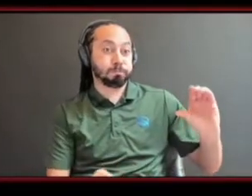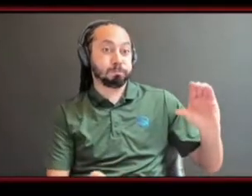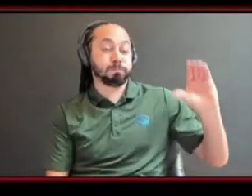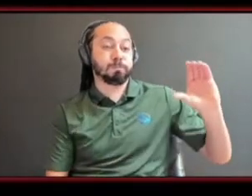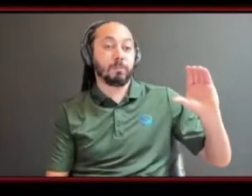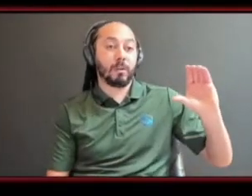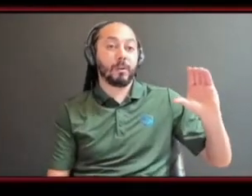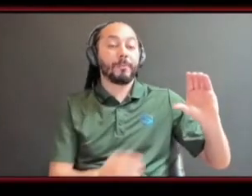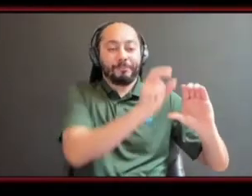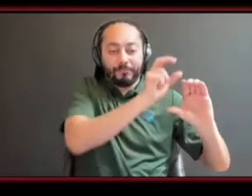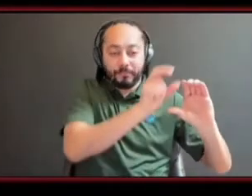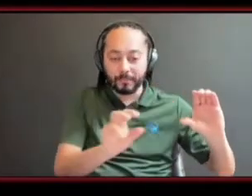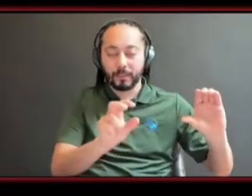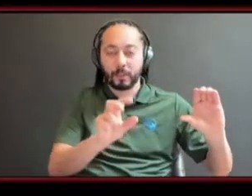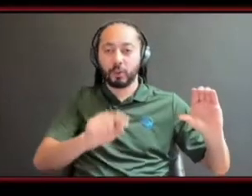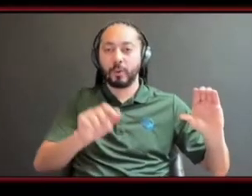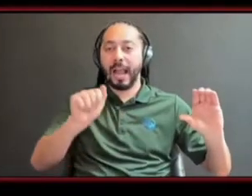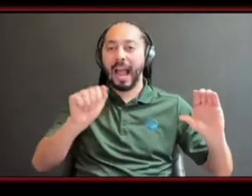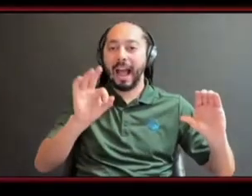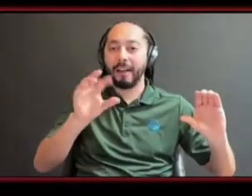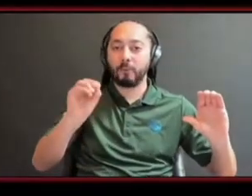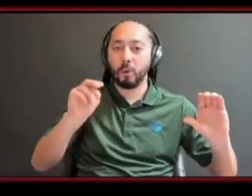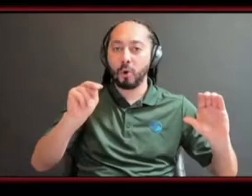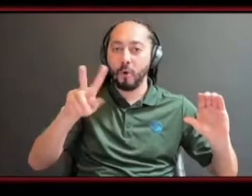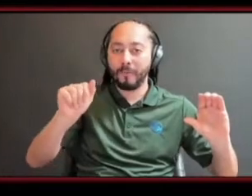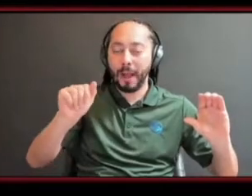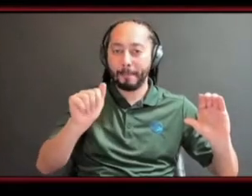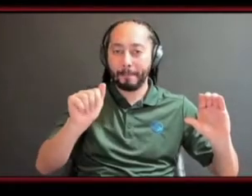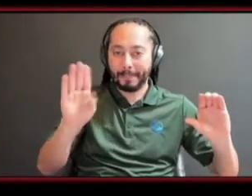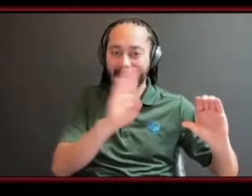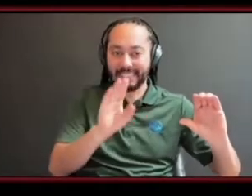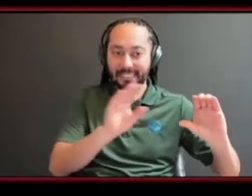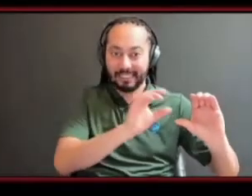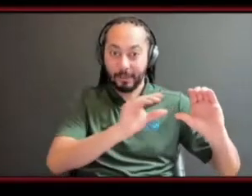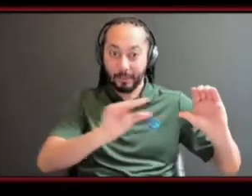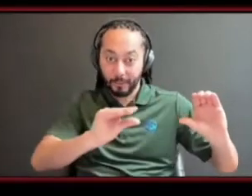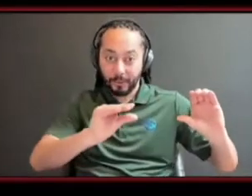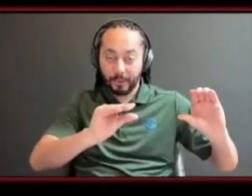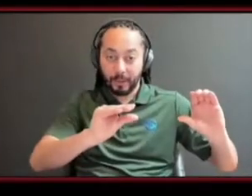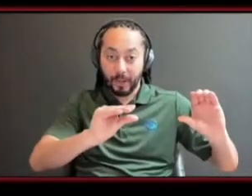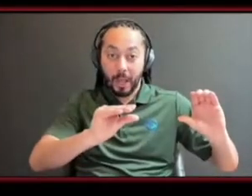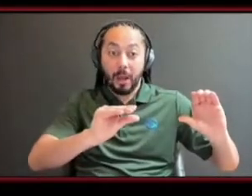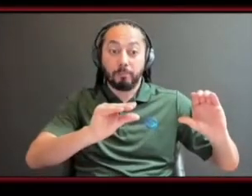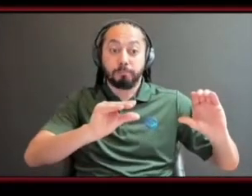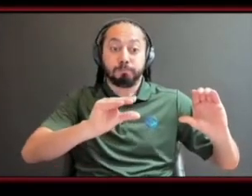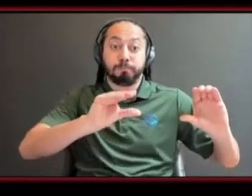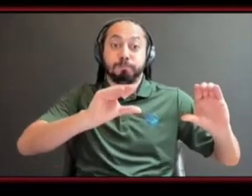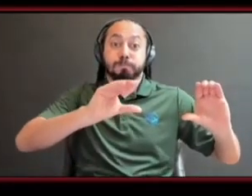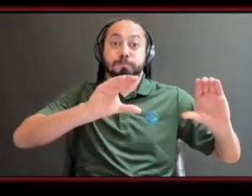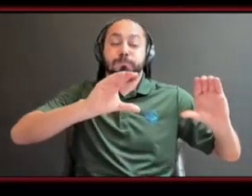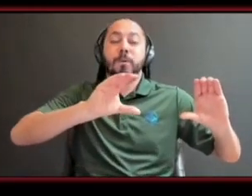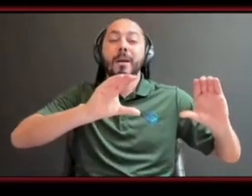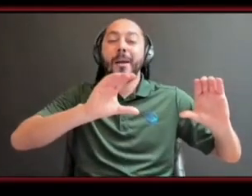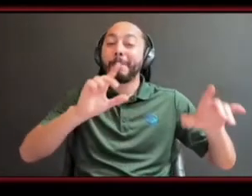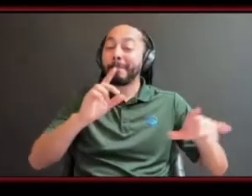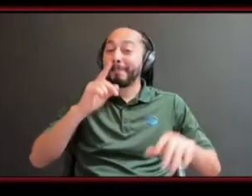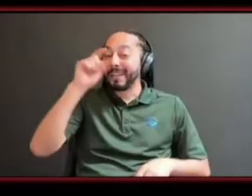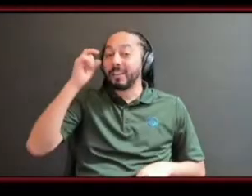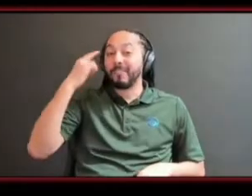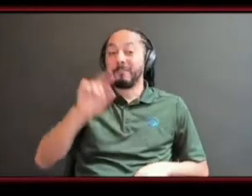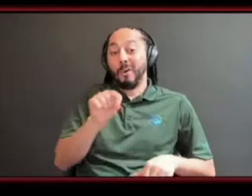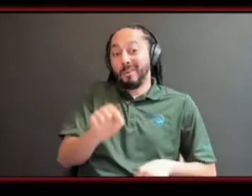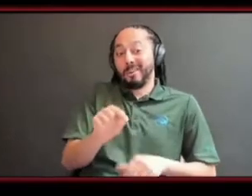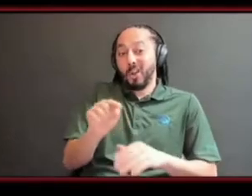afro nova business because i think especially for businesses that you're looking at capital as clothing or products